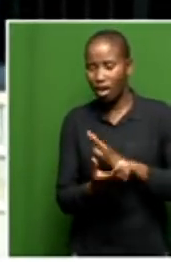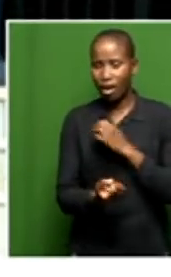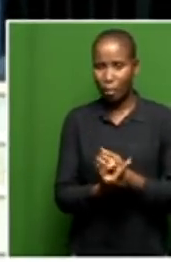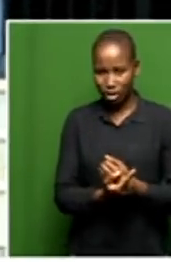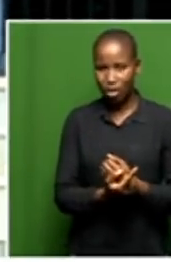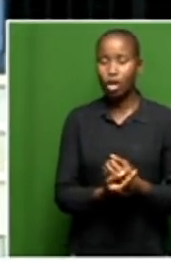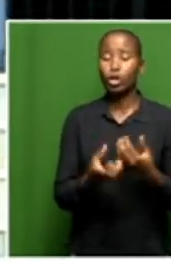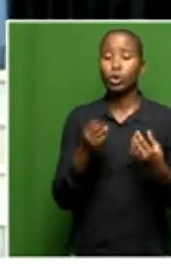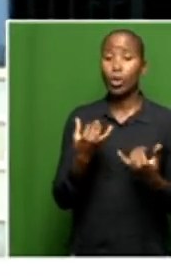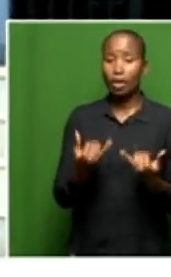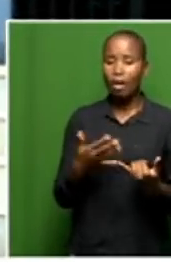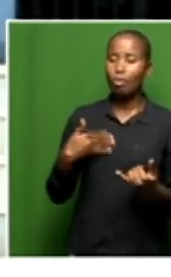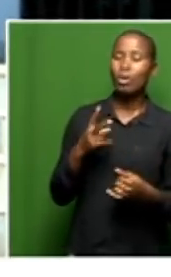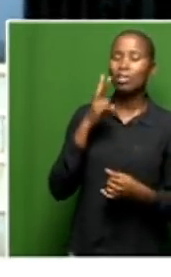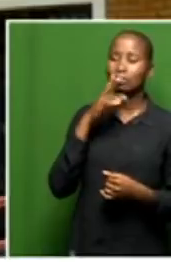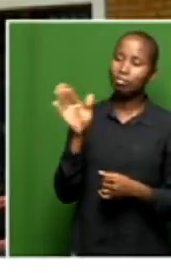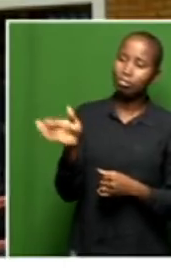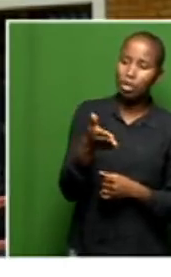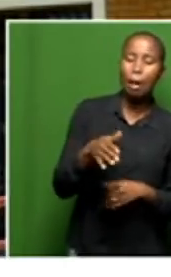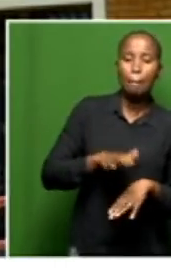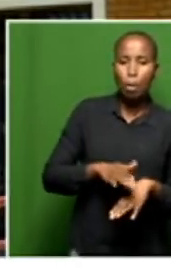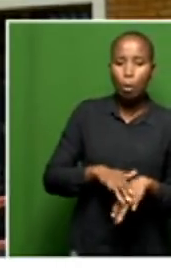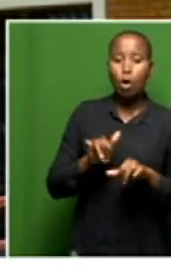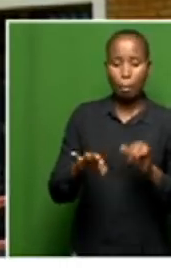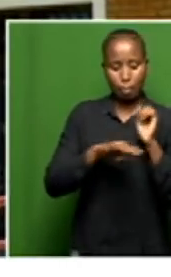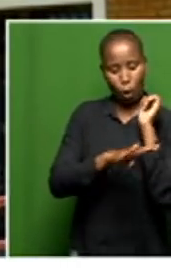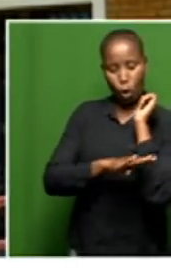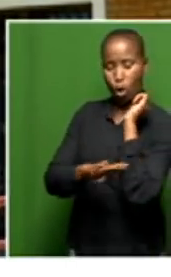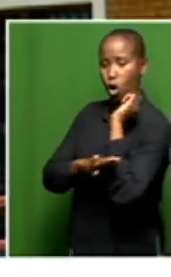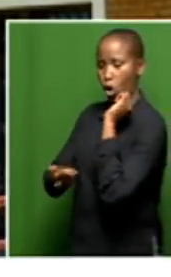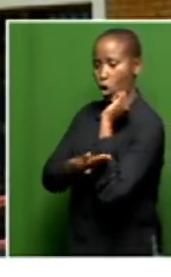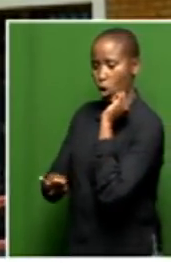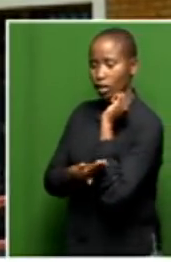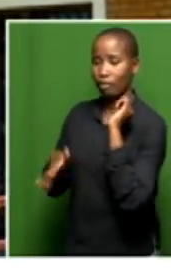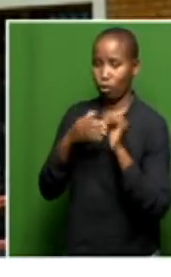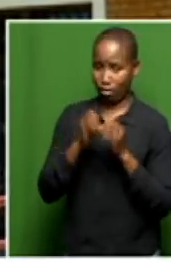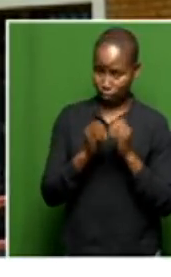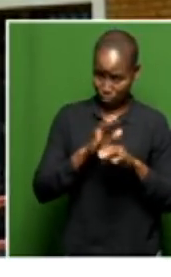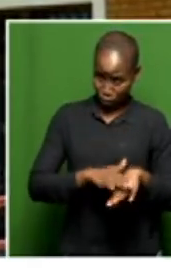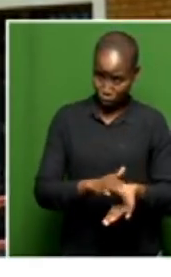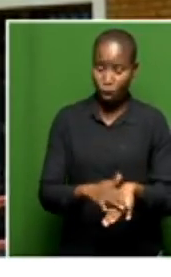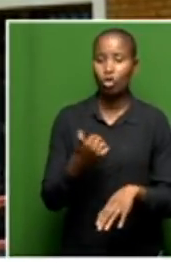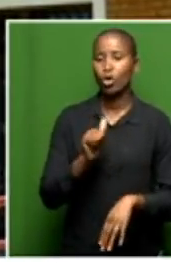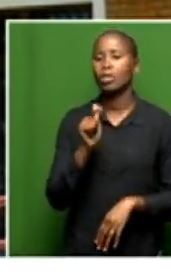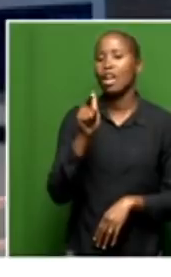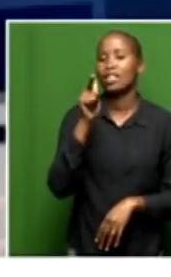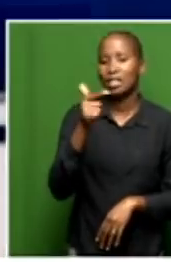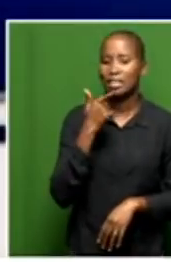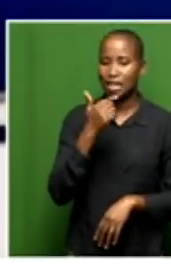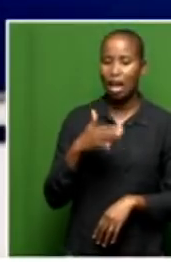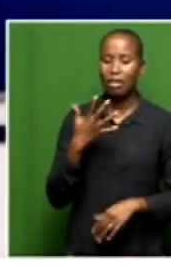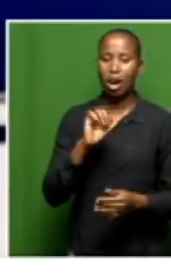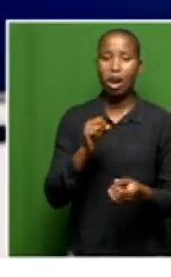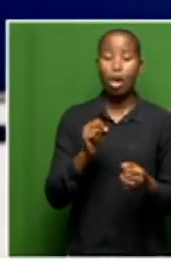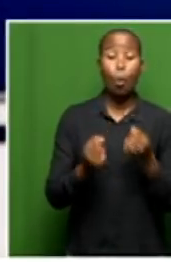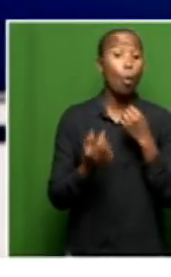is to send more and more beds in that area, of which, after some time, they will be destroyed